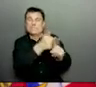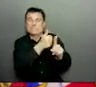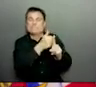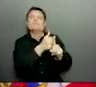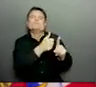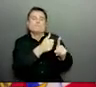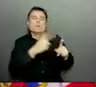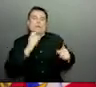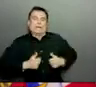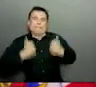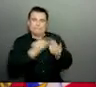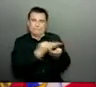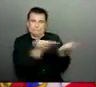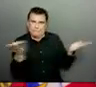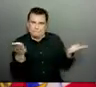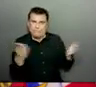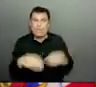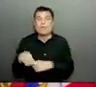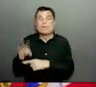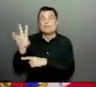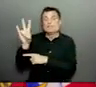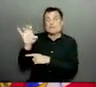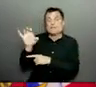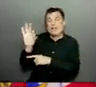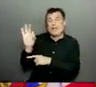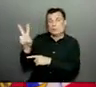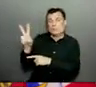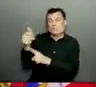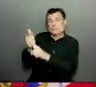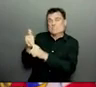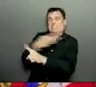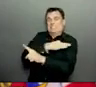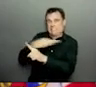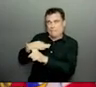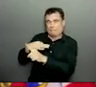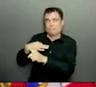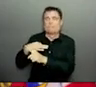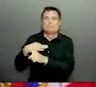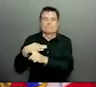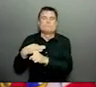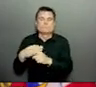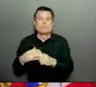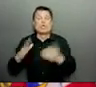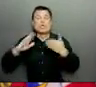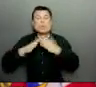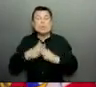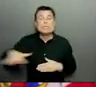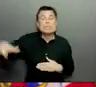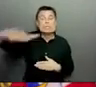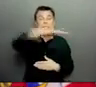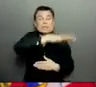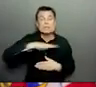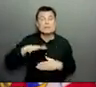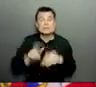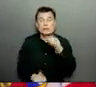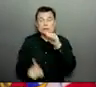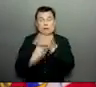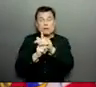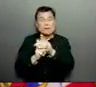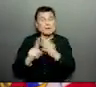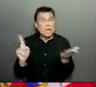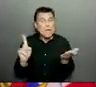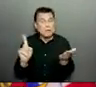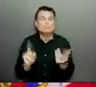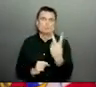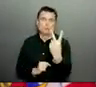locations in the Burns Lake and Nachaco local health areas. And Northern Health is working with coastal gas